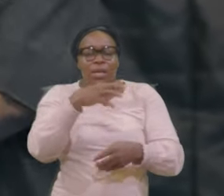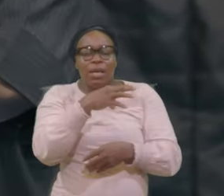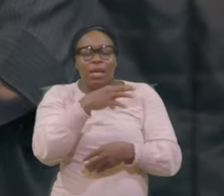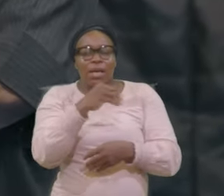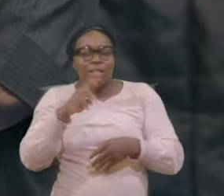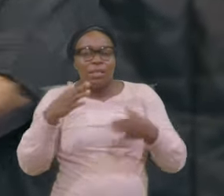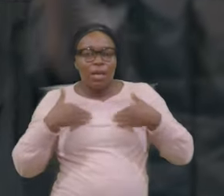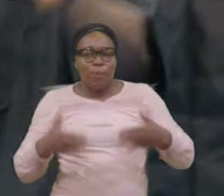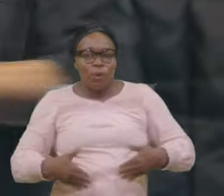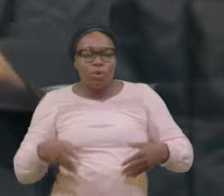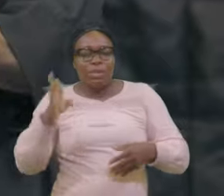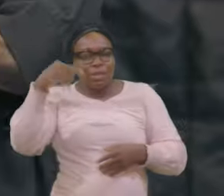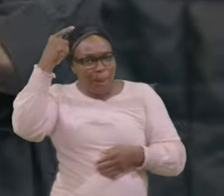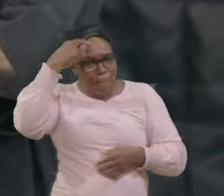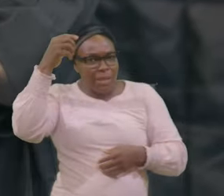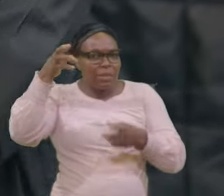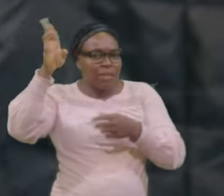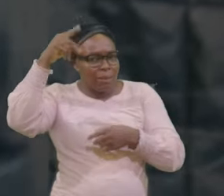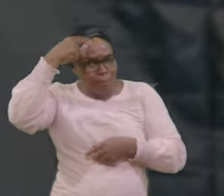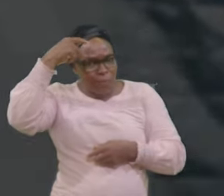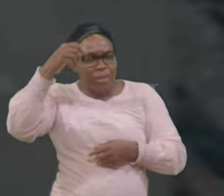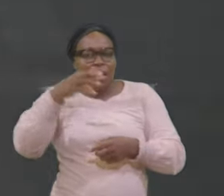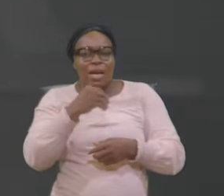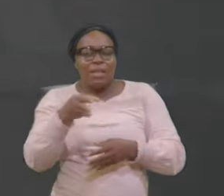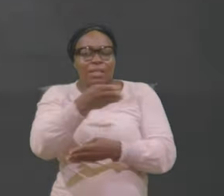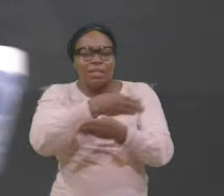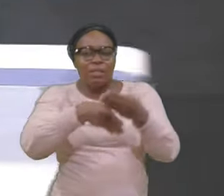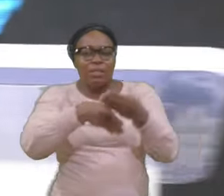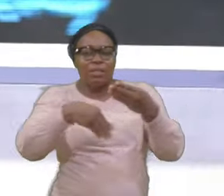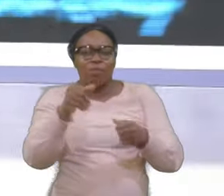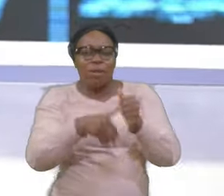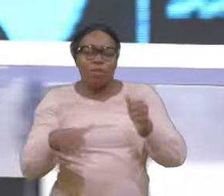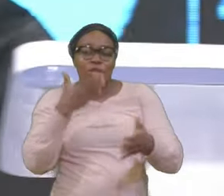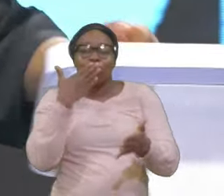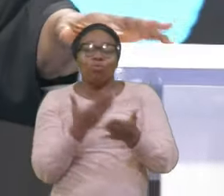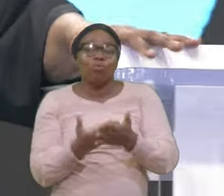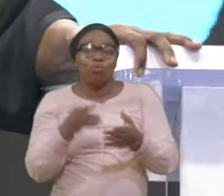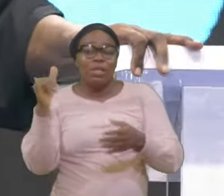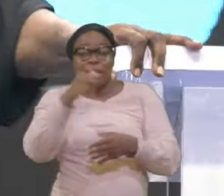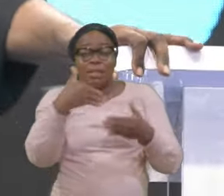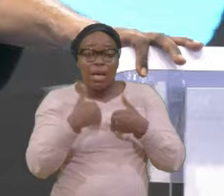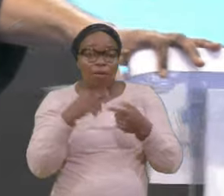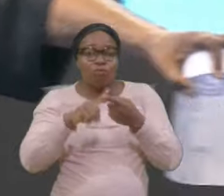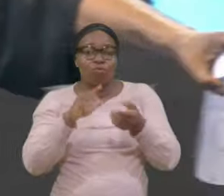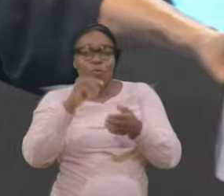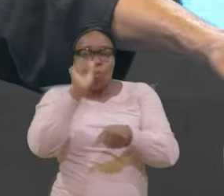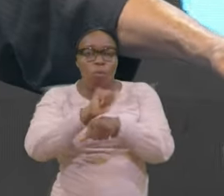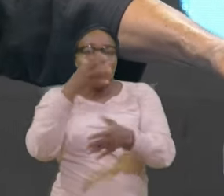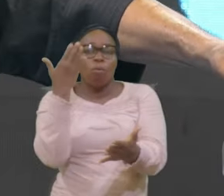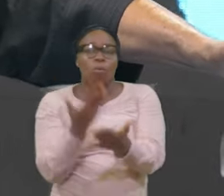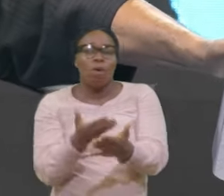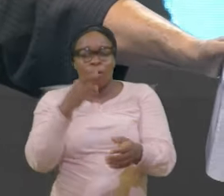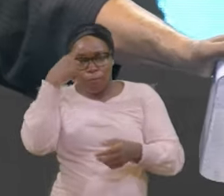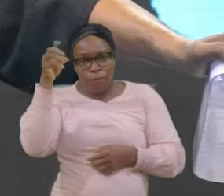emotion Their brain And instead Of everything Good they Have Working for Them Everything